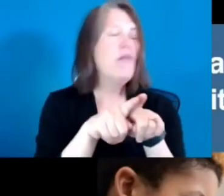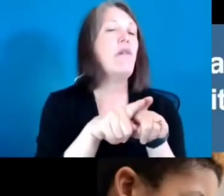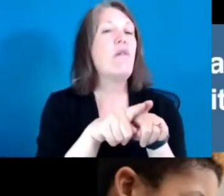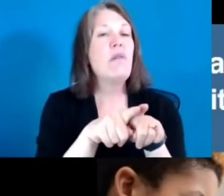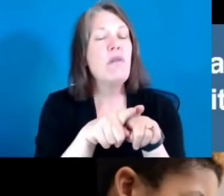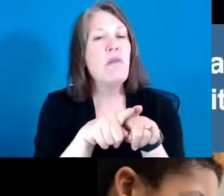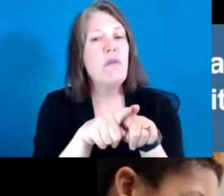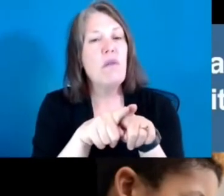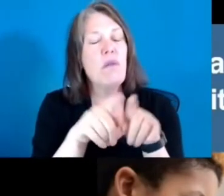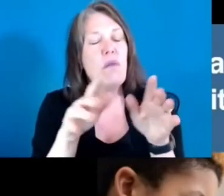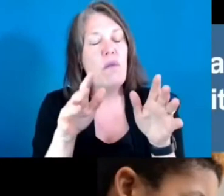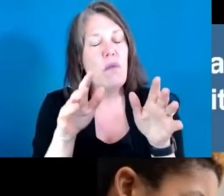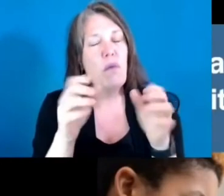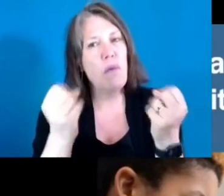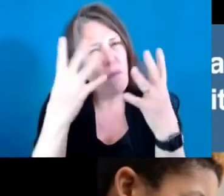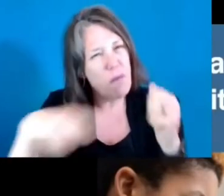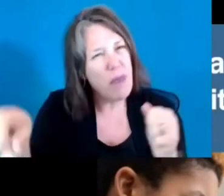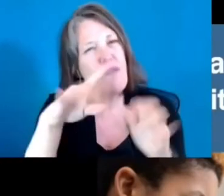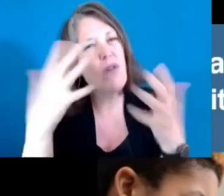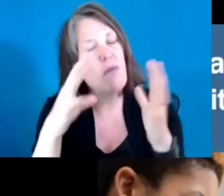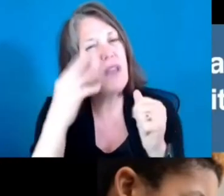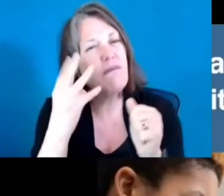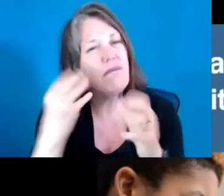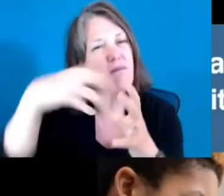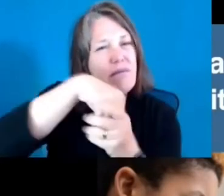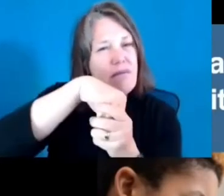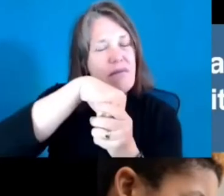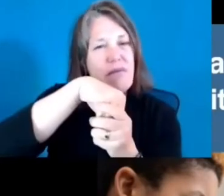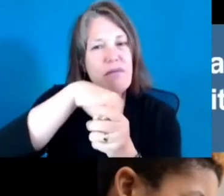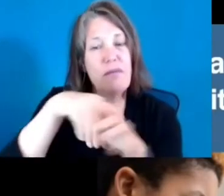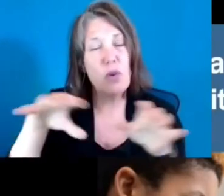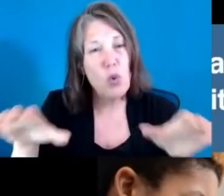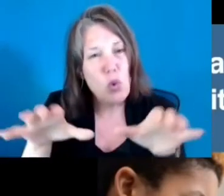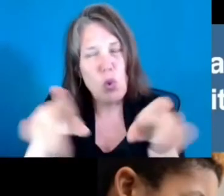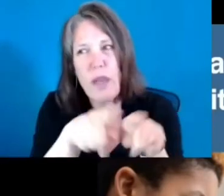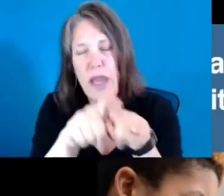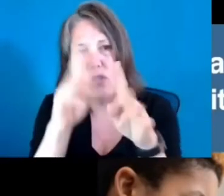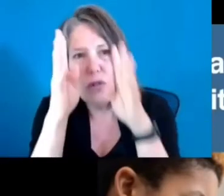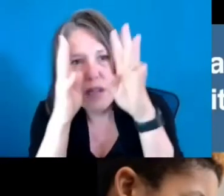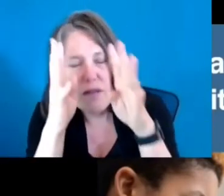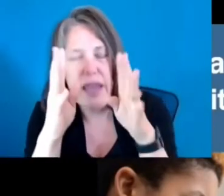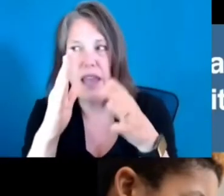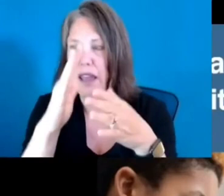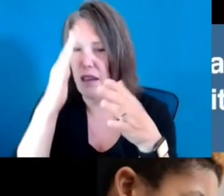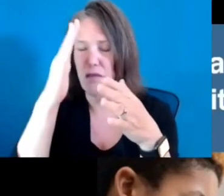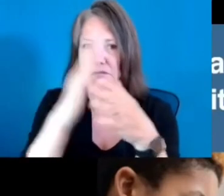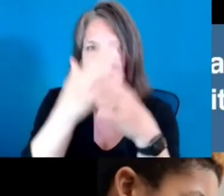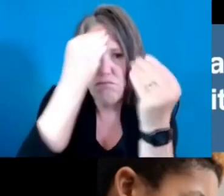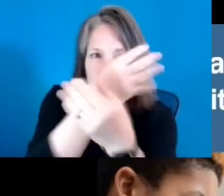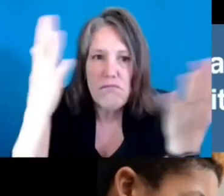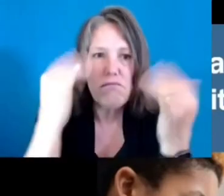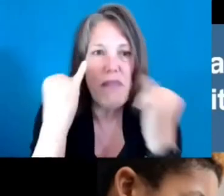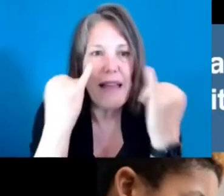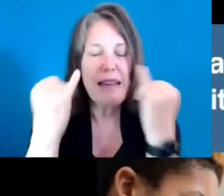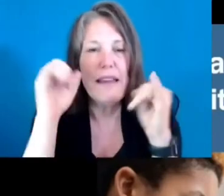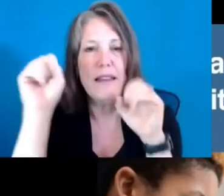doing as you innovate, as you share ideas, and as we really have an opportunity to use the